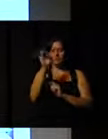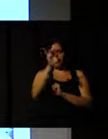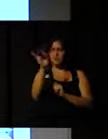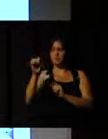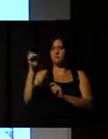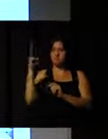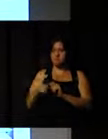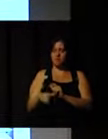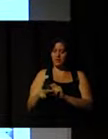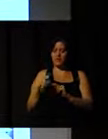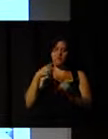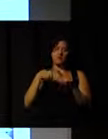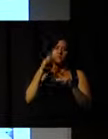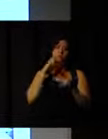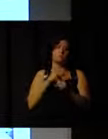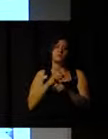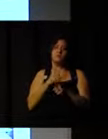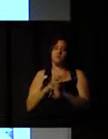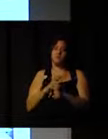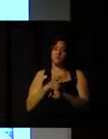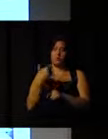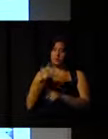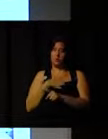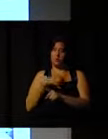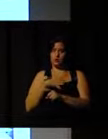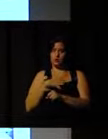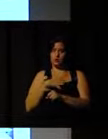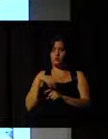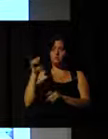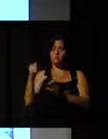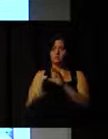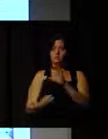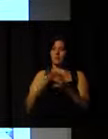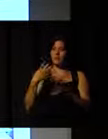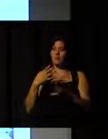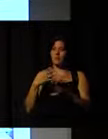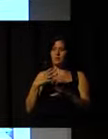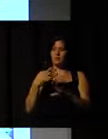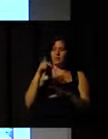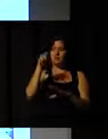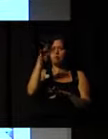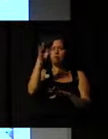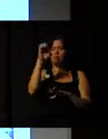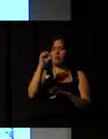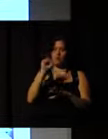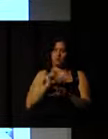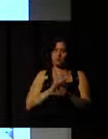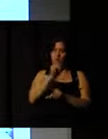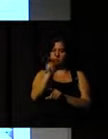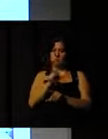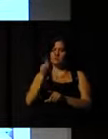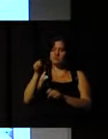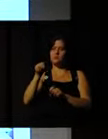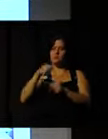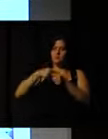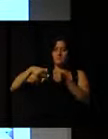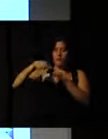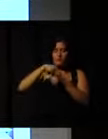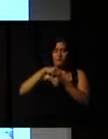but let's try to find a way that can create a bridge among the different